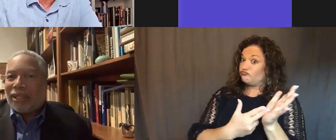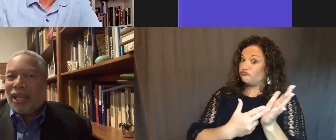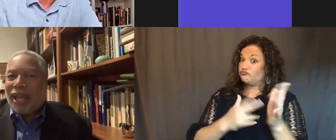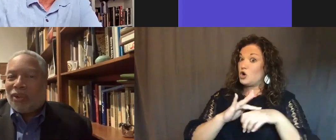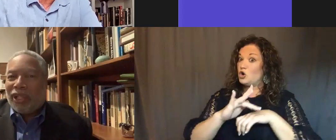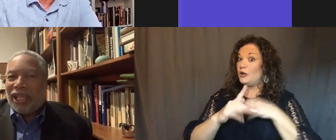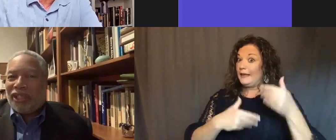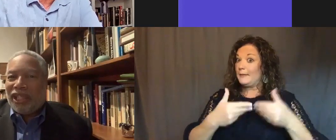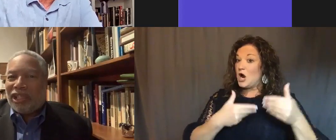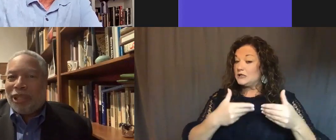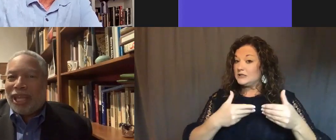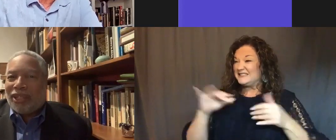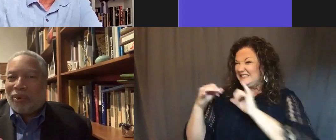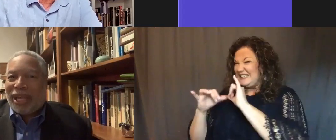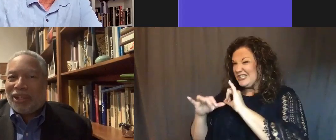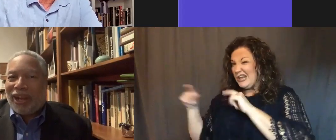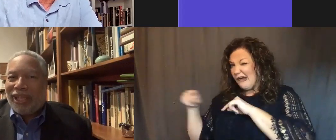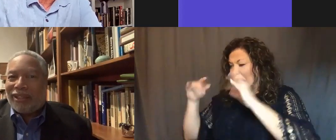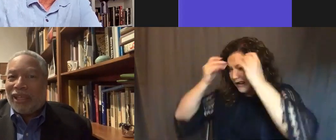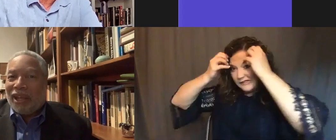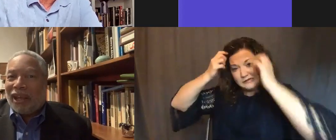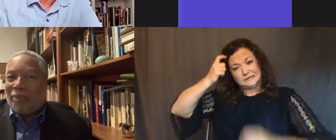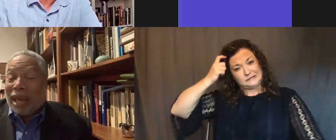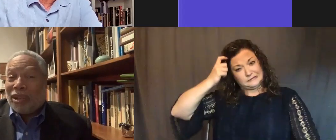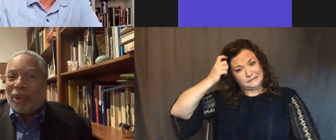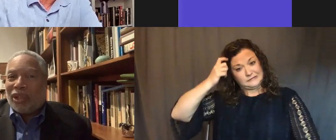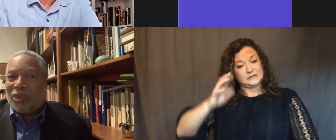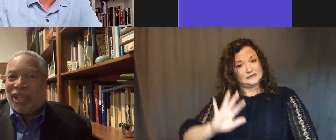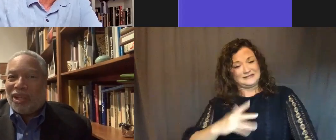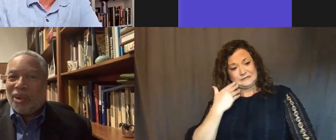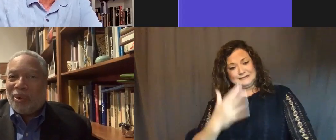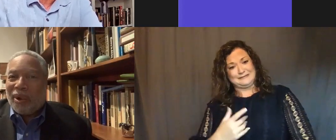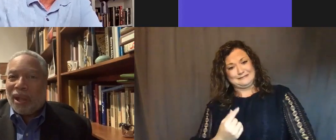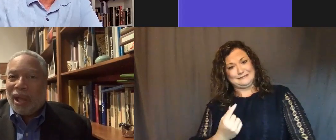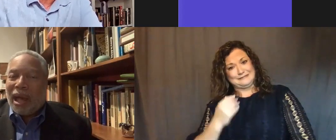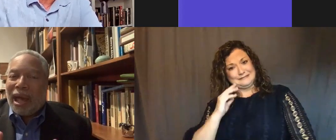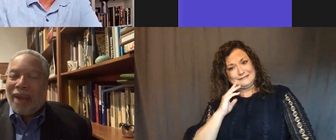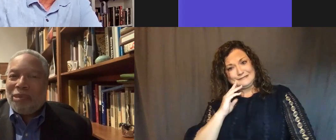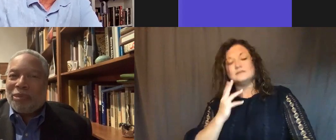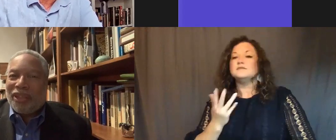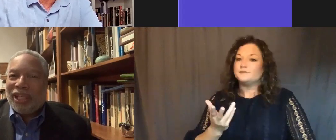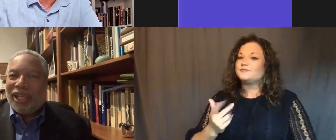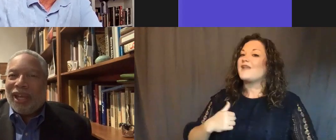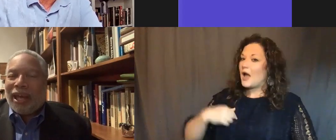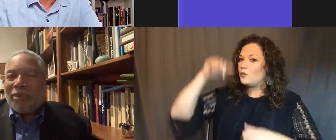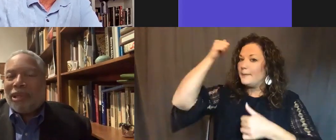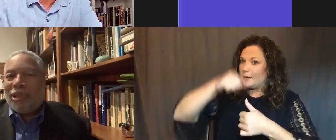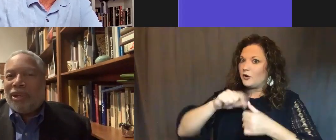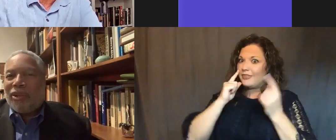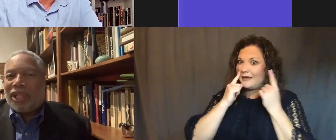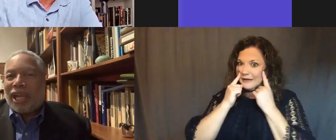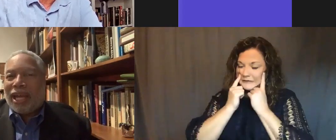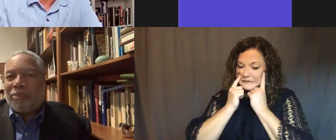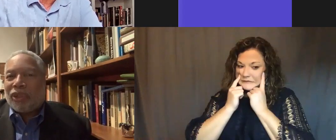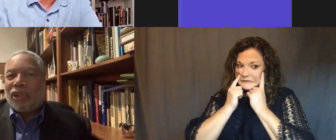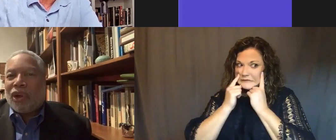process, as all the engineers began to scratch their head and said, I don't know what else we can do. I remember thinking, I'm going to be